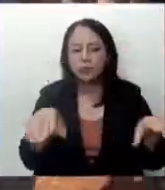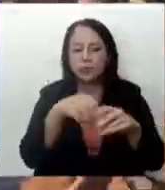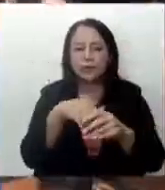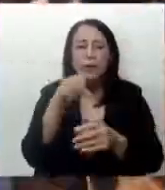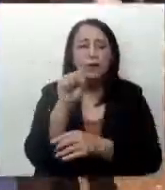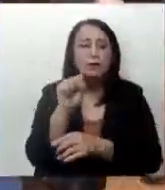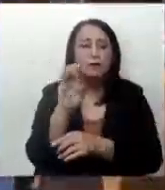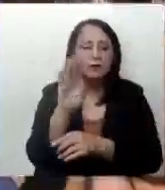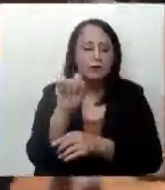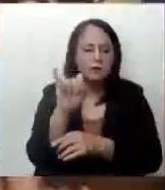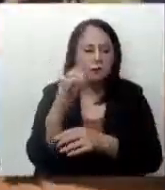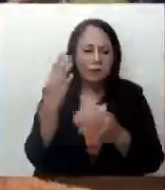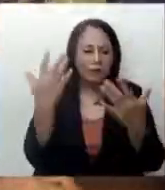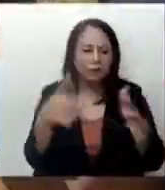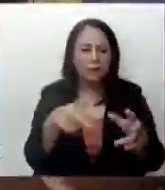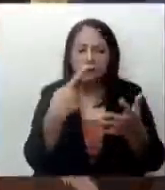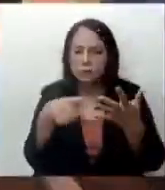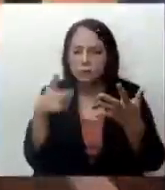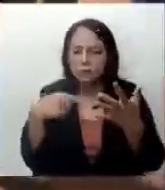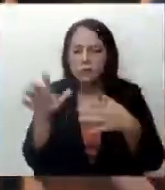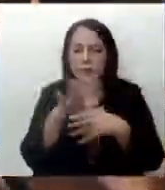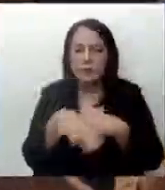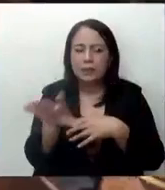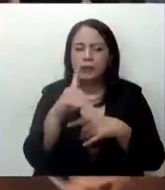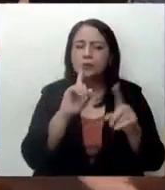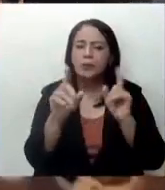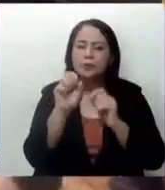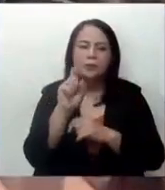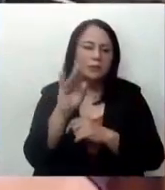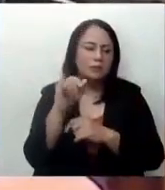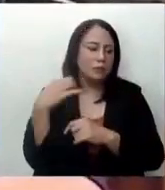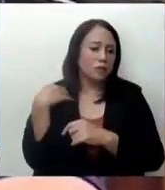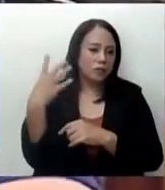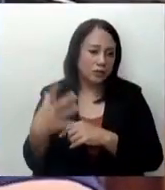after he inspected the area and talked to SBSI officials.